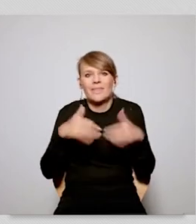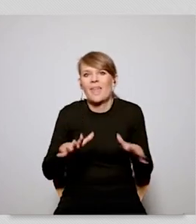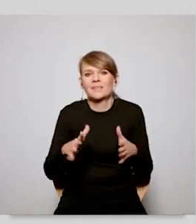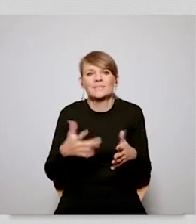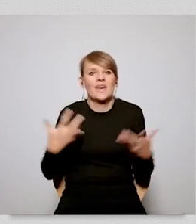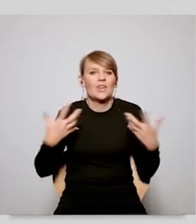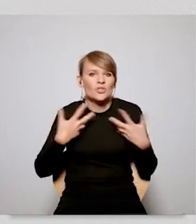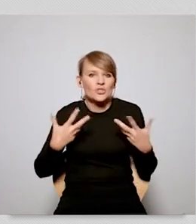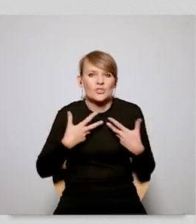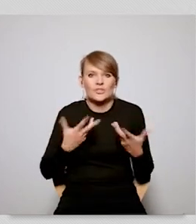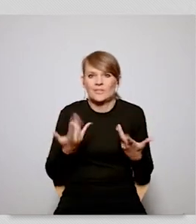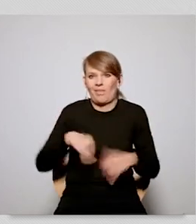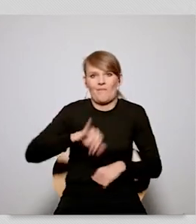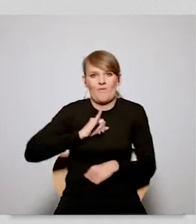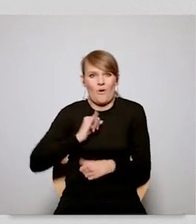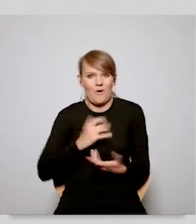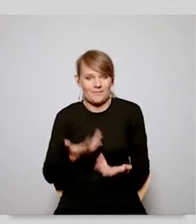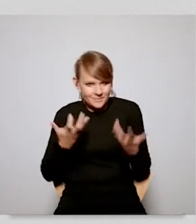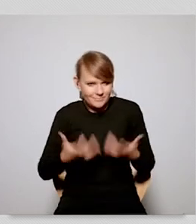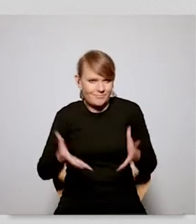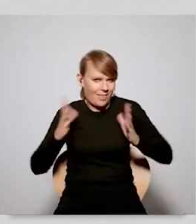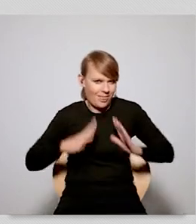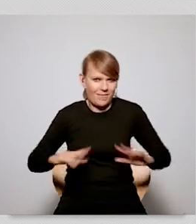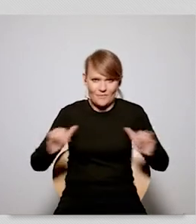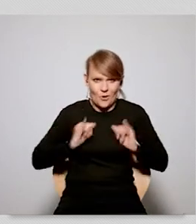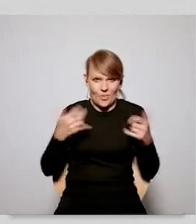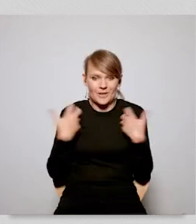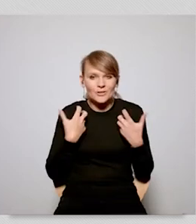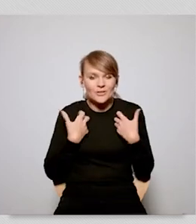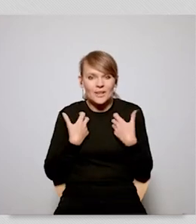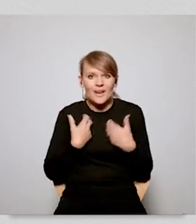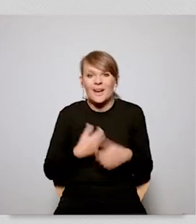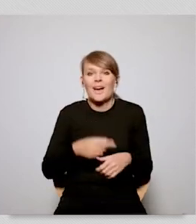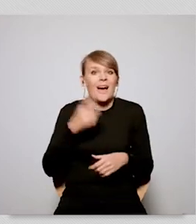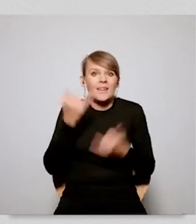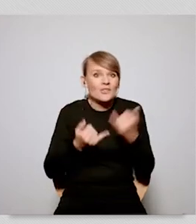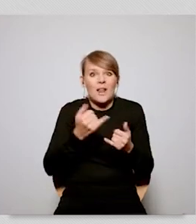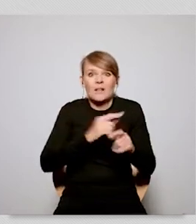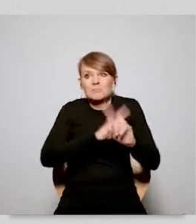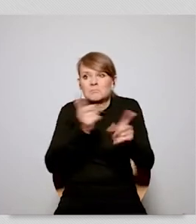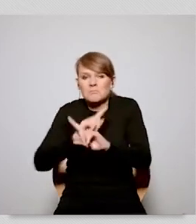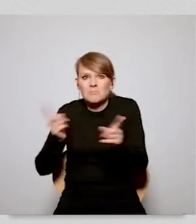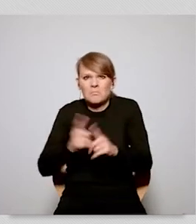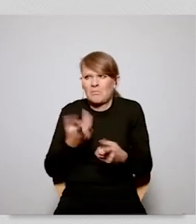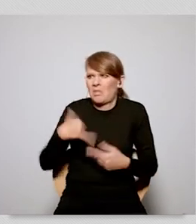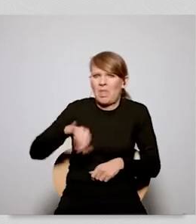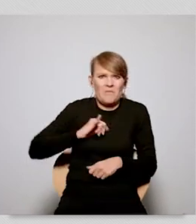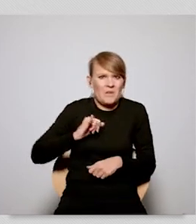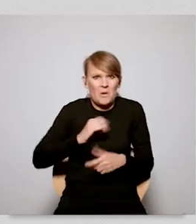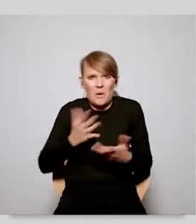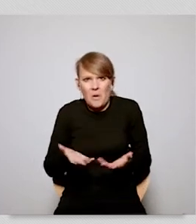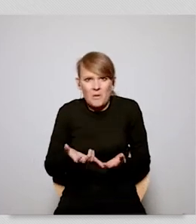uh um the comfort of in our life and it would work won't work if